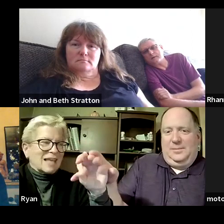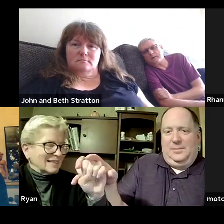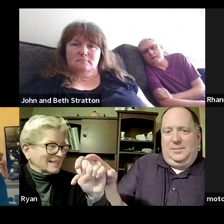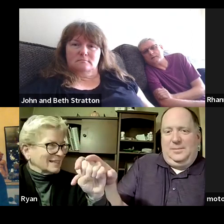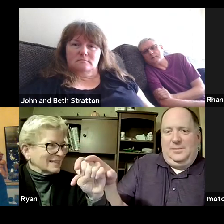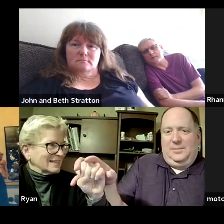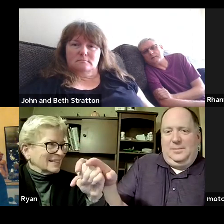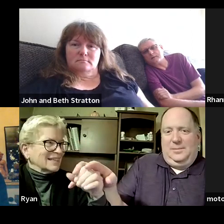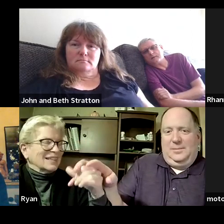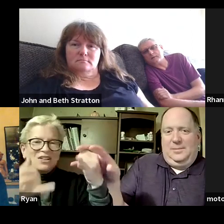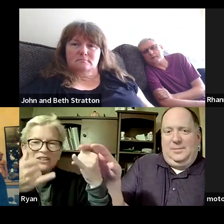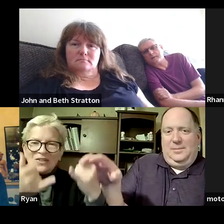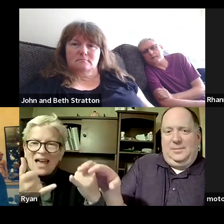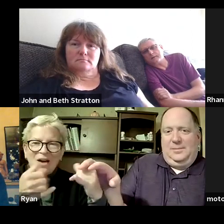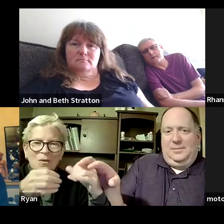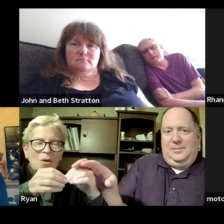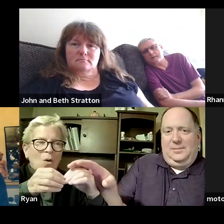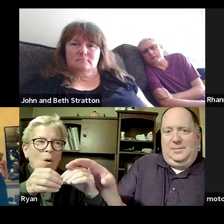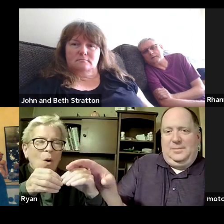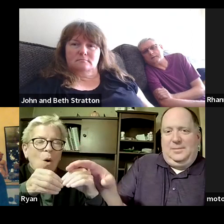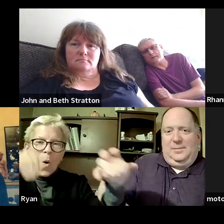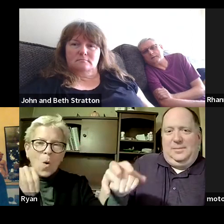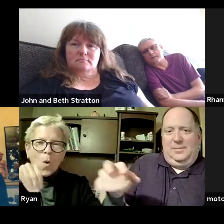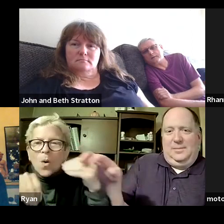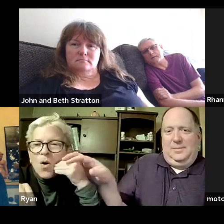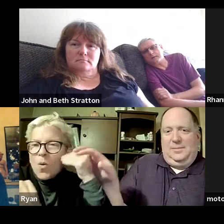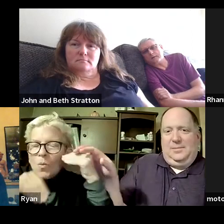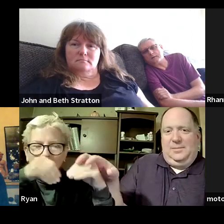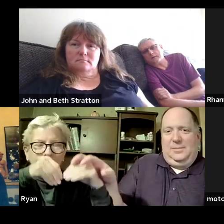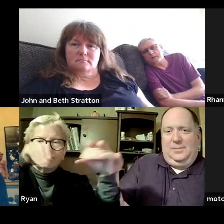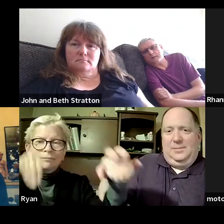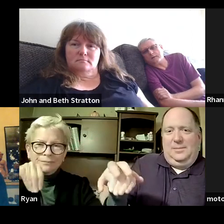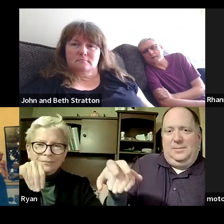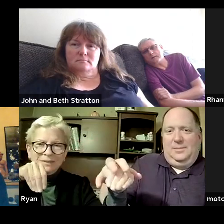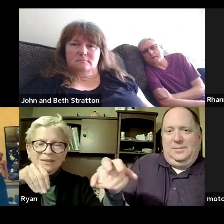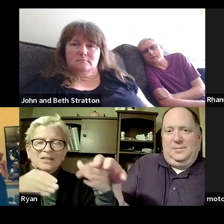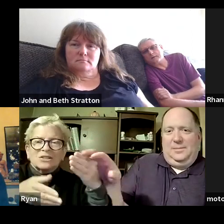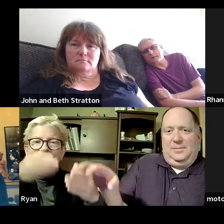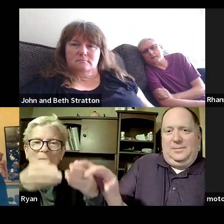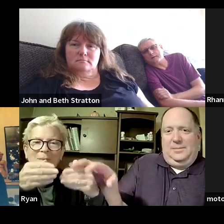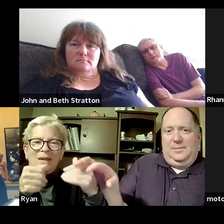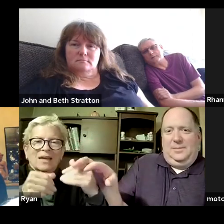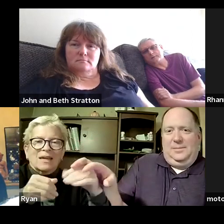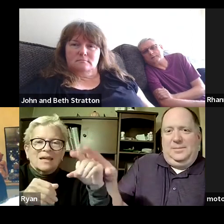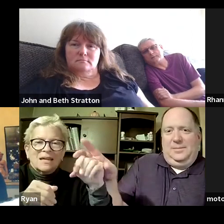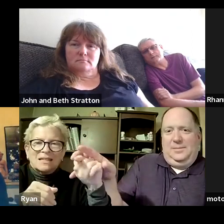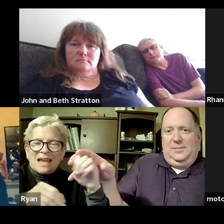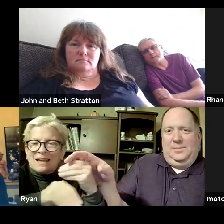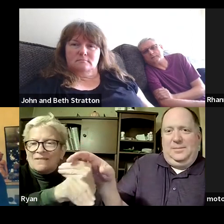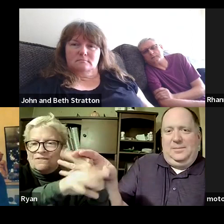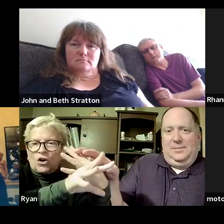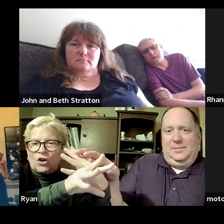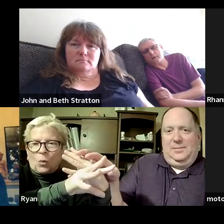you'll have to do like a virtual date maybe watch the same movie and then talk about it how it affects you